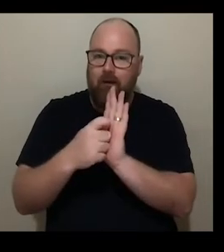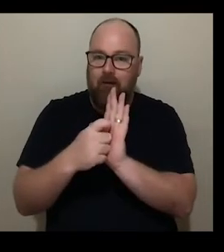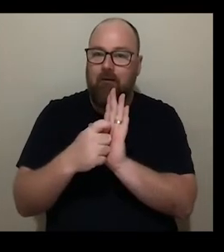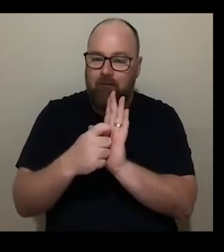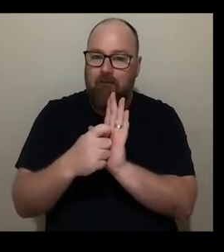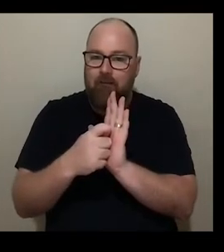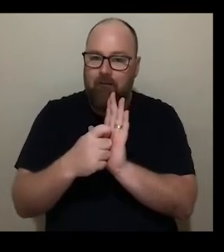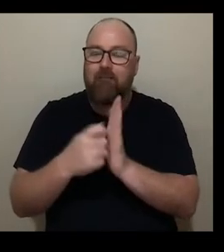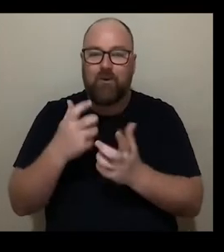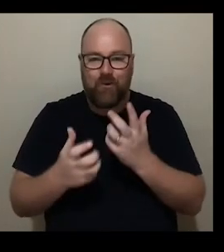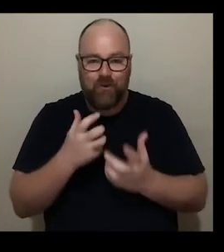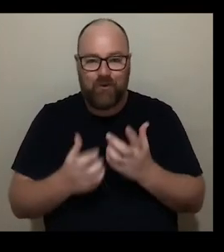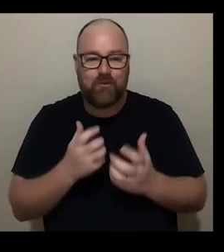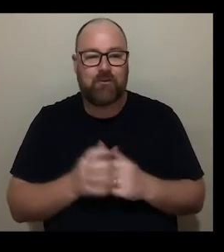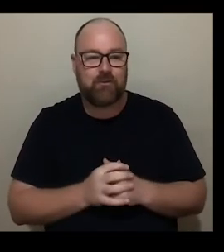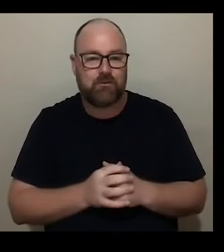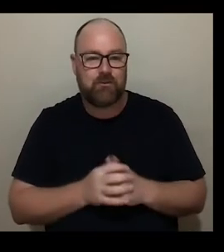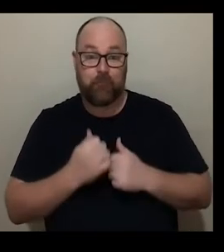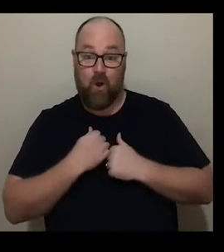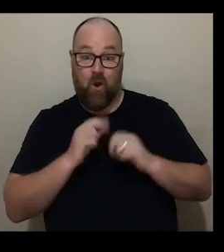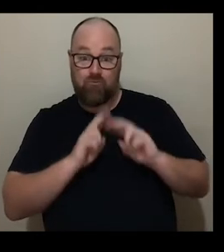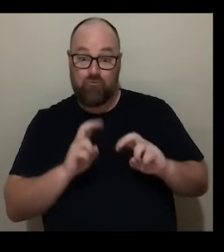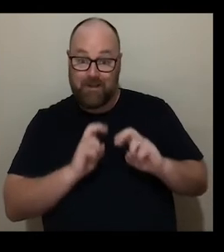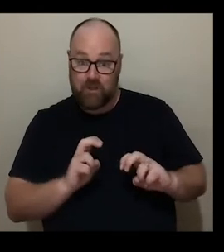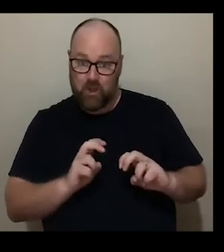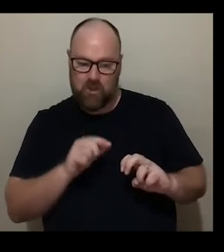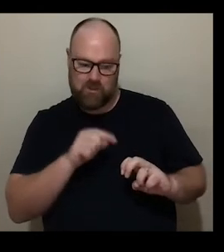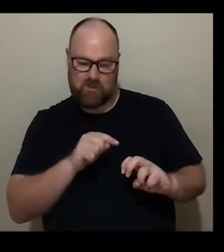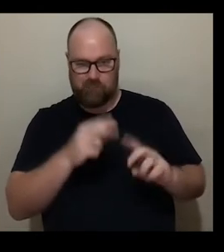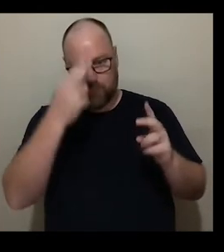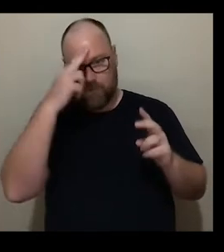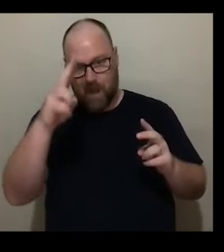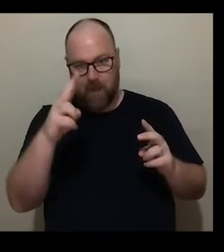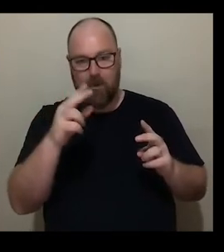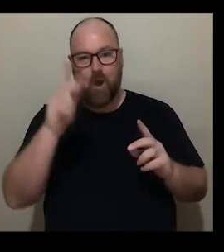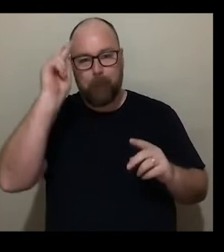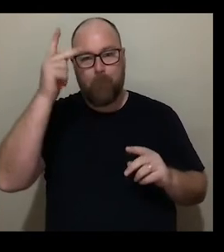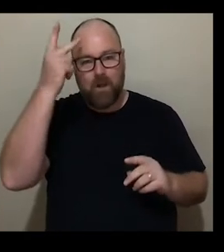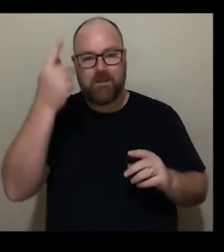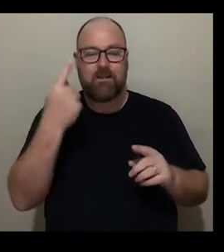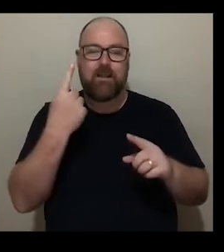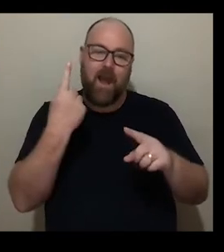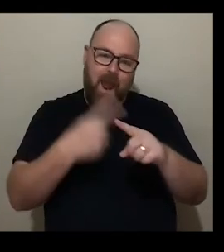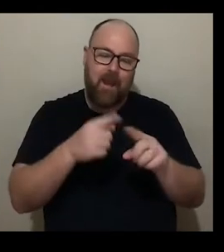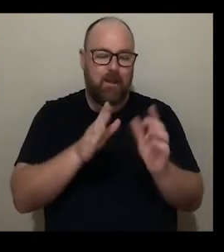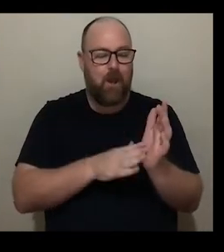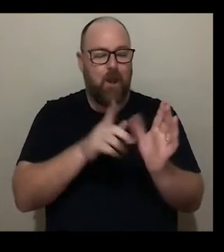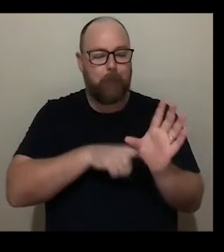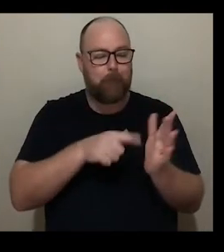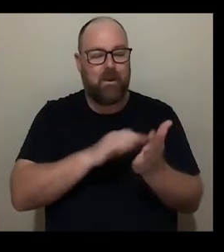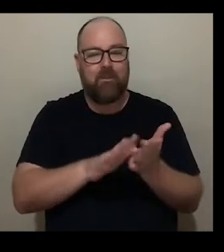University and my research theme is the politics and mythologies of disability art